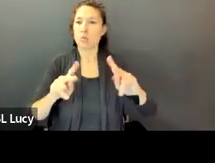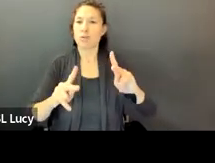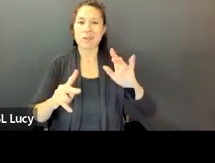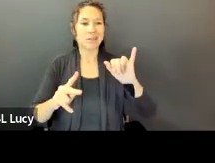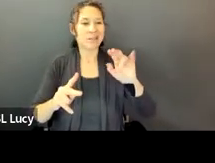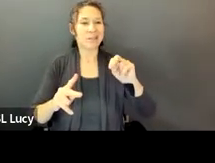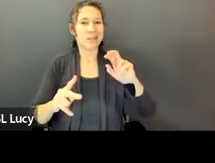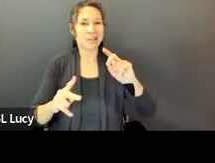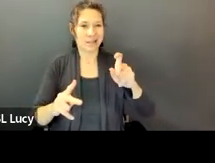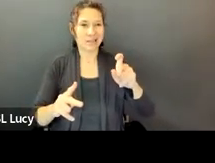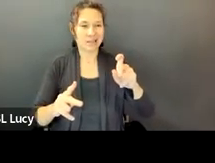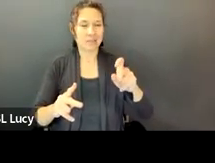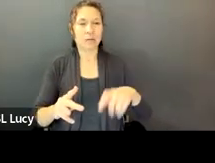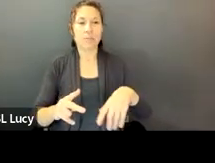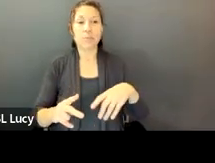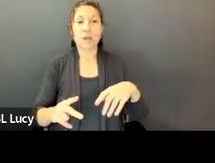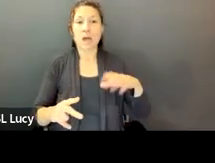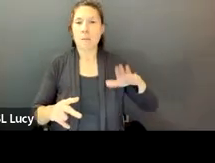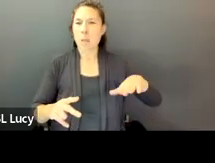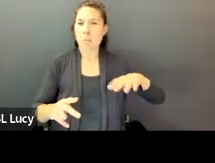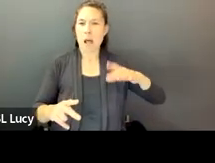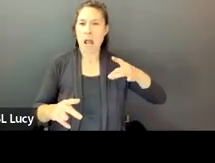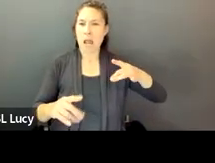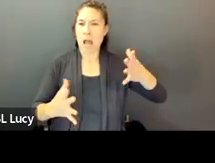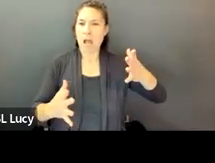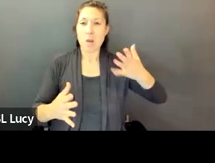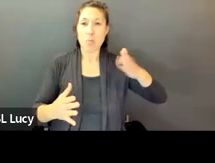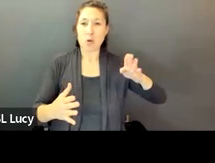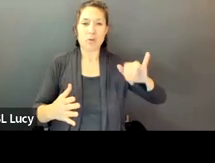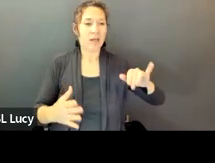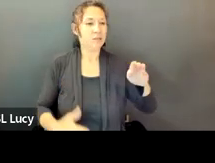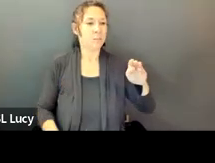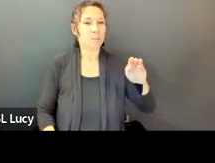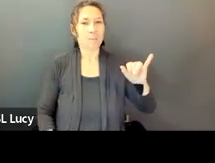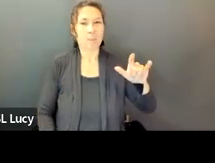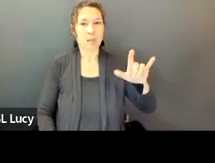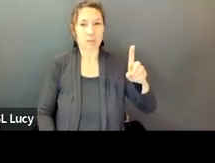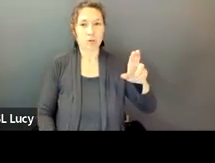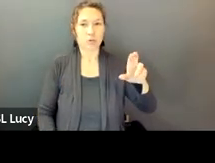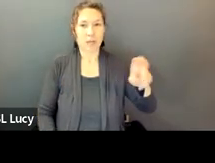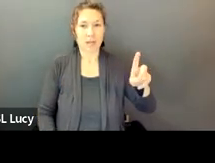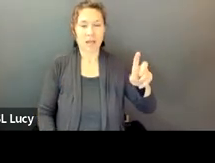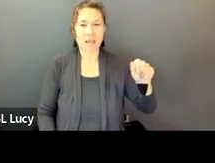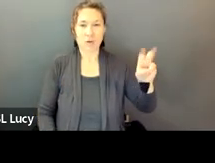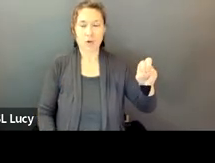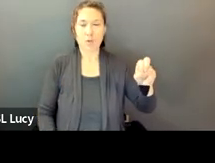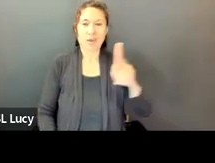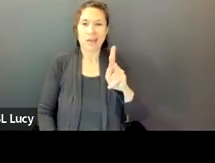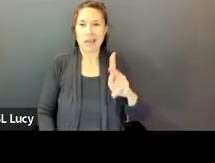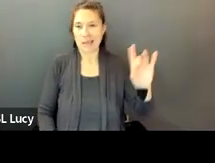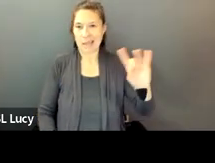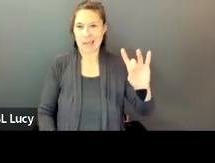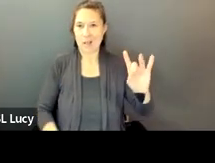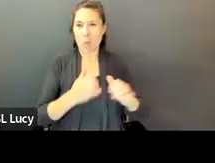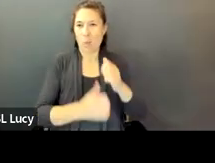The light blue circle you see at the bottom is the Mildred Ave, K-8, the newest school